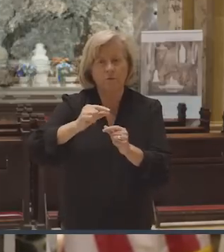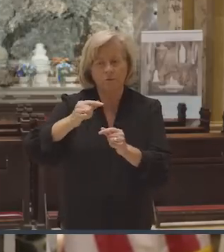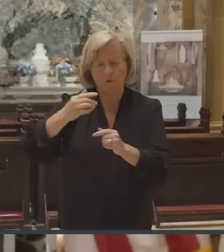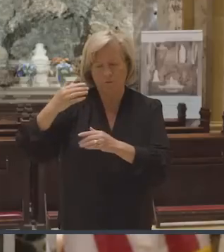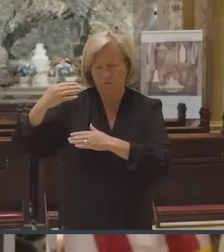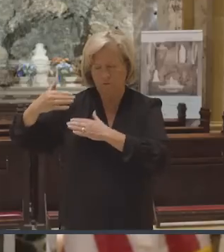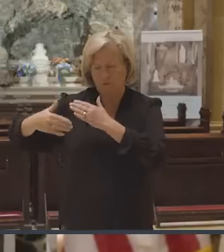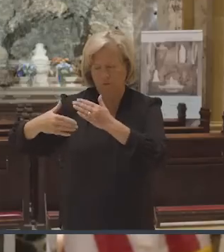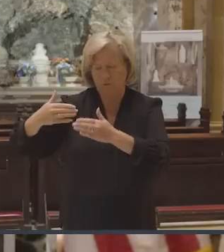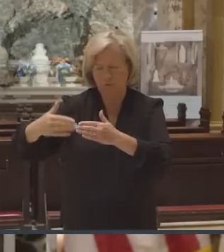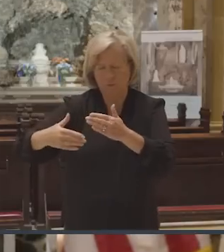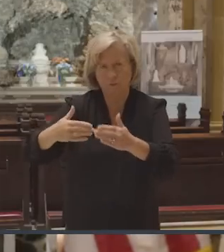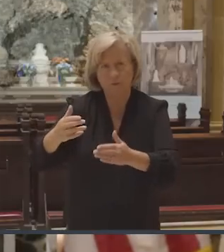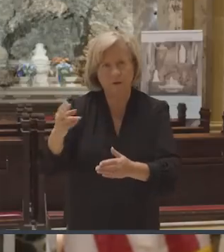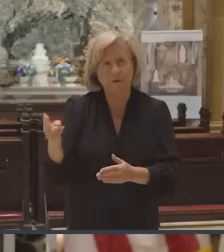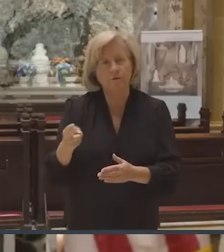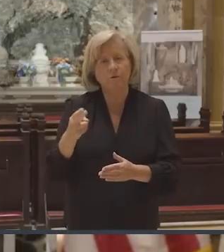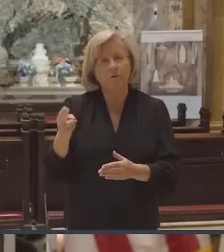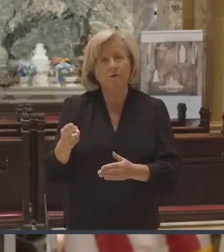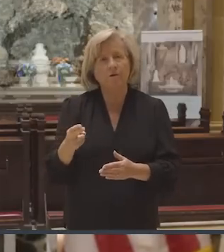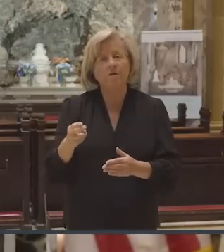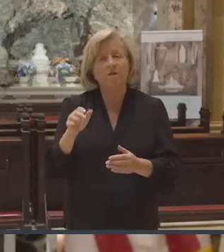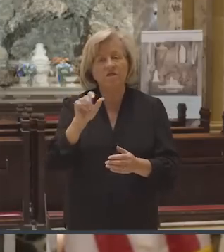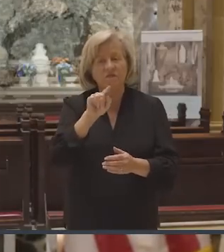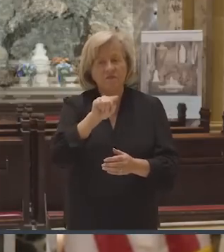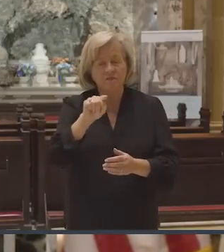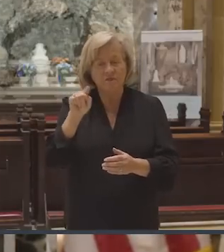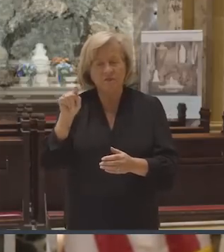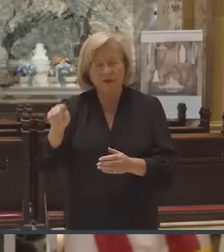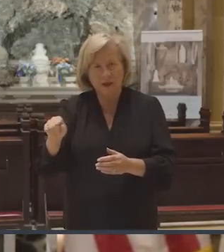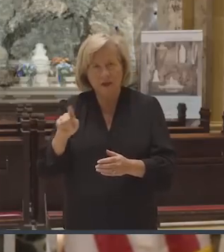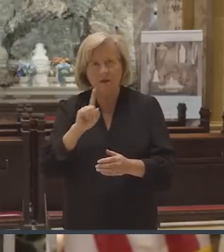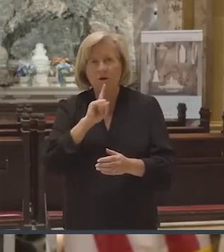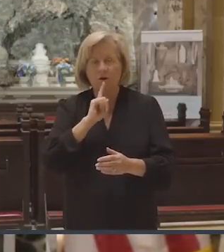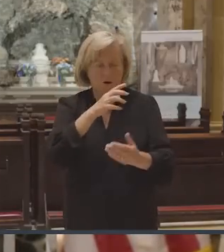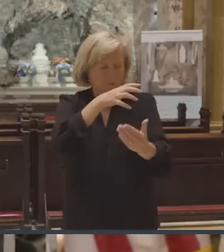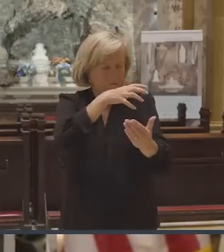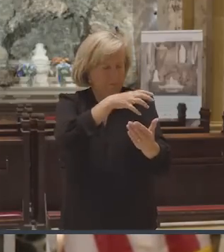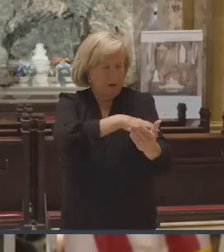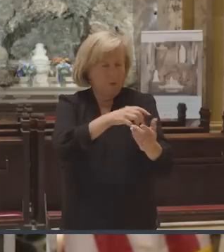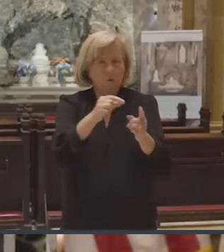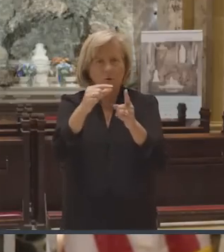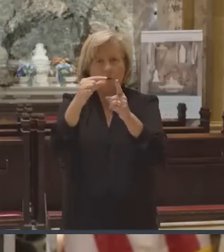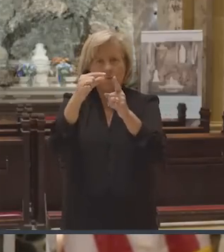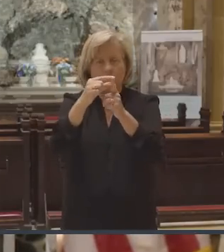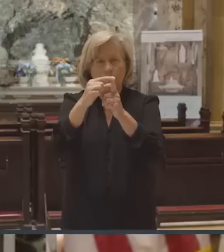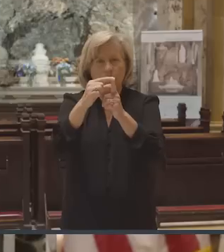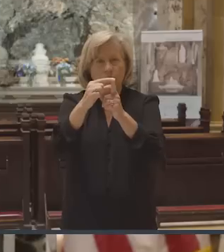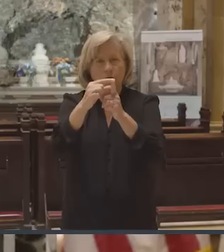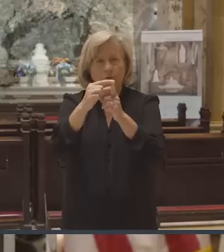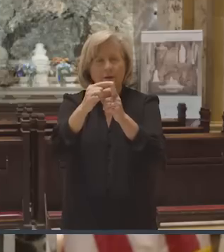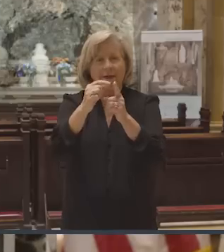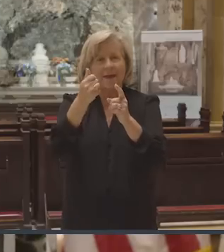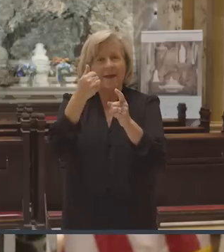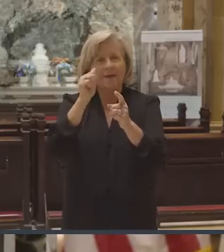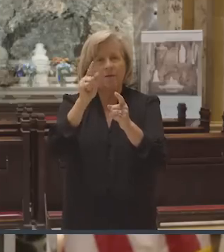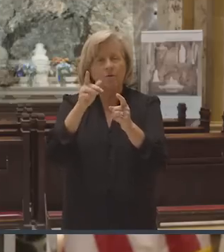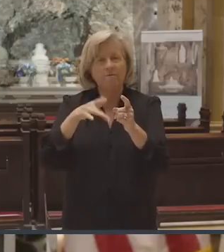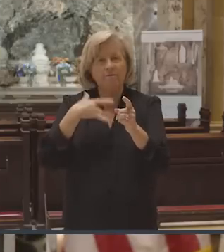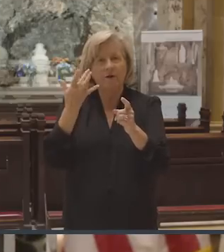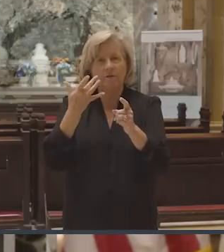history have become our words. The plea of anyone who has ever felt abandoned